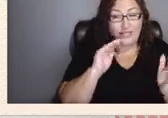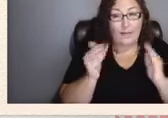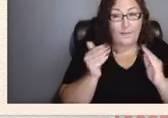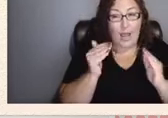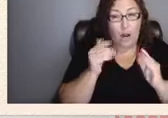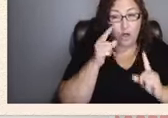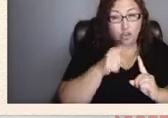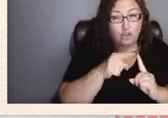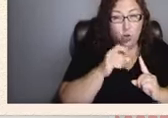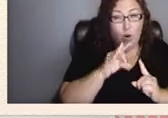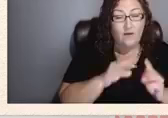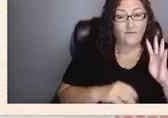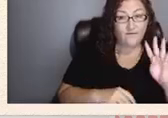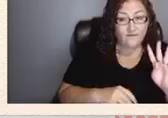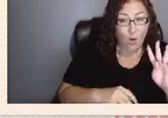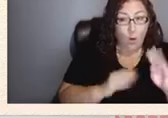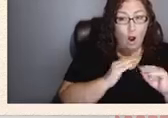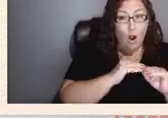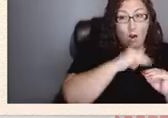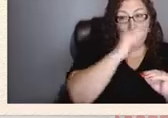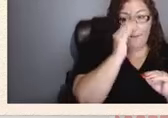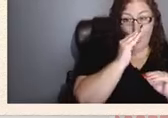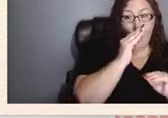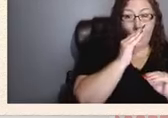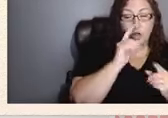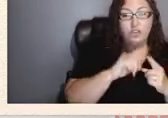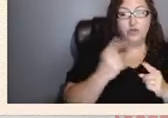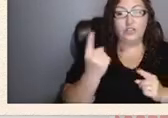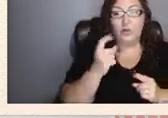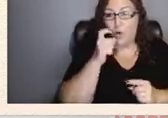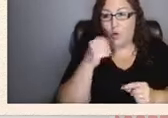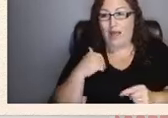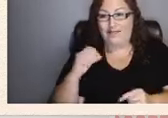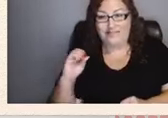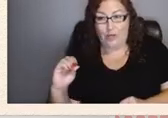four or more to someone who has zero